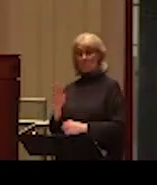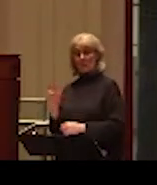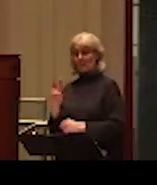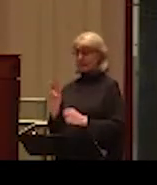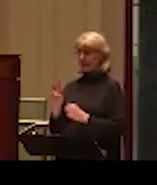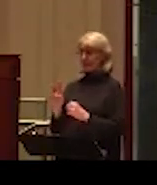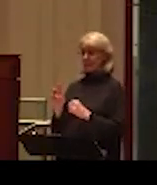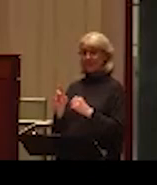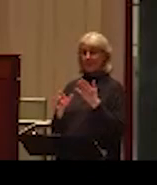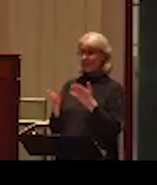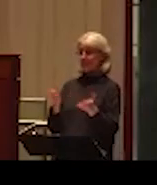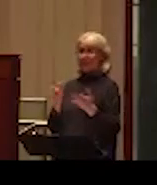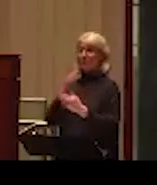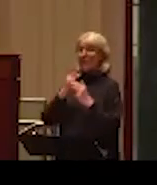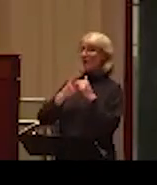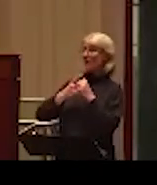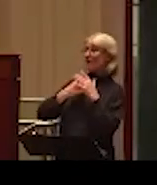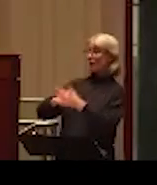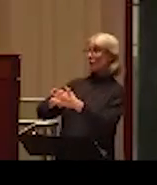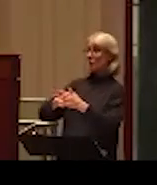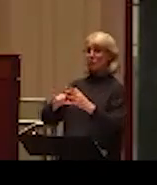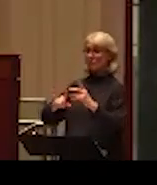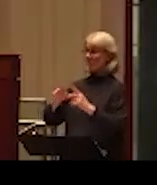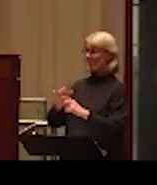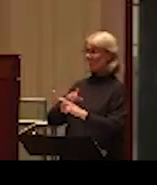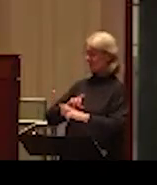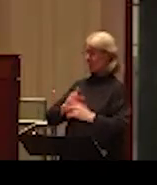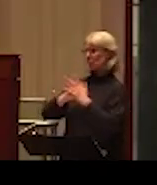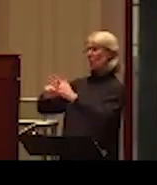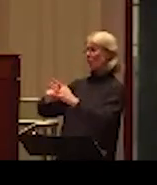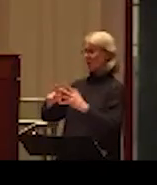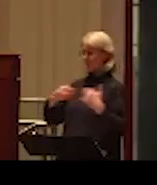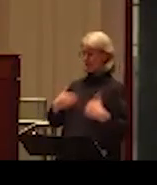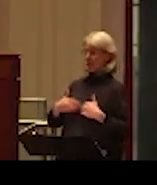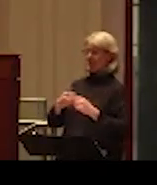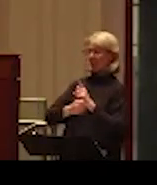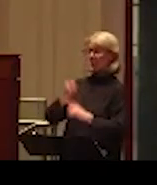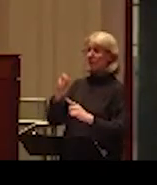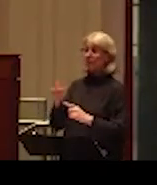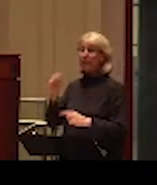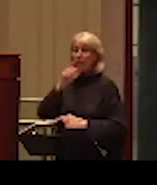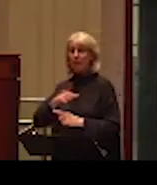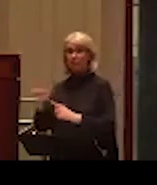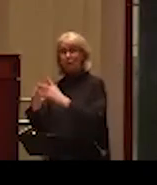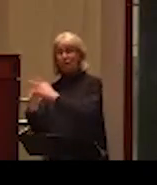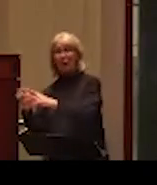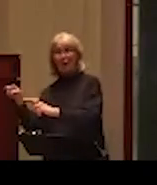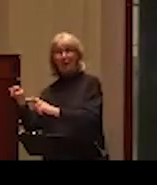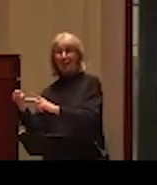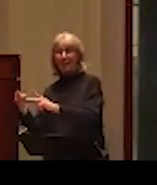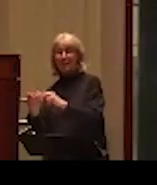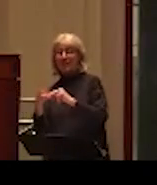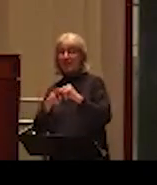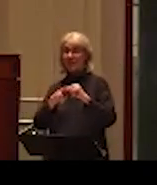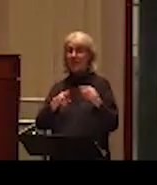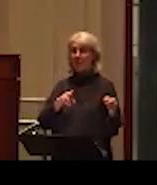violence first. And we know that in a number of situations women initiate physical violence. And then it leads to the escalation. And then it may